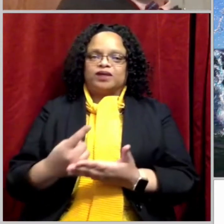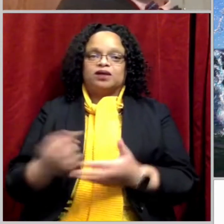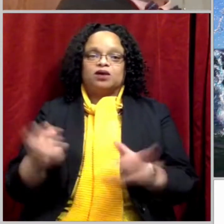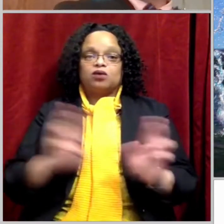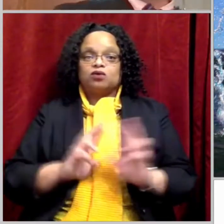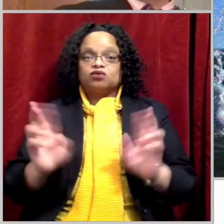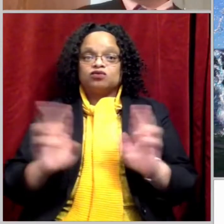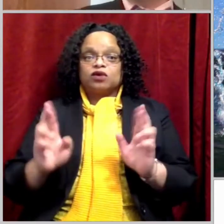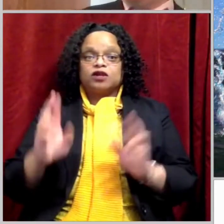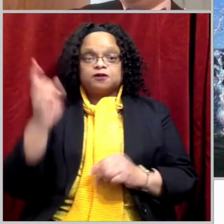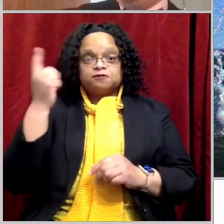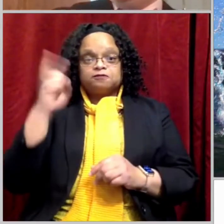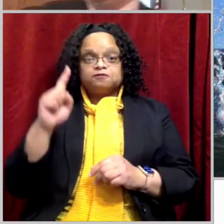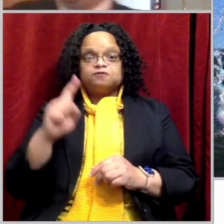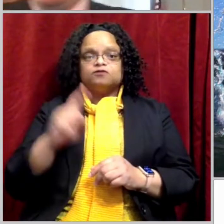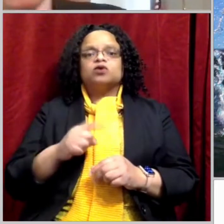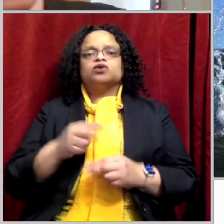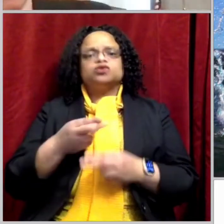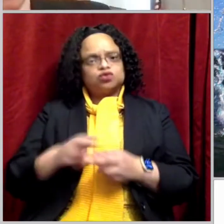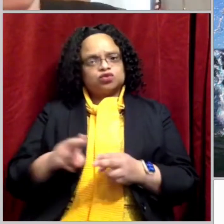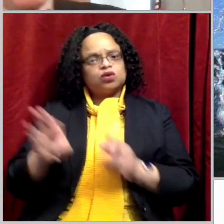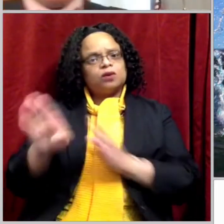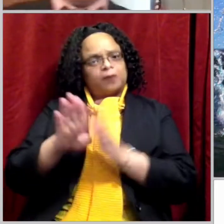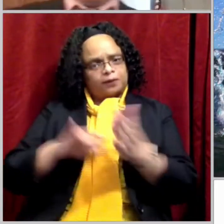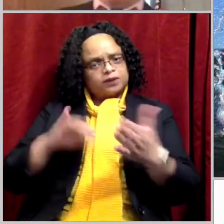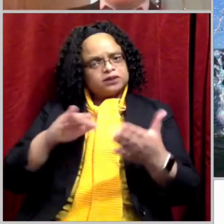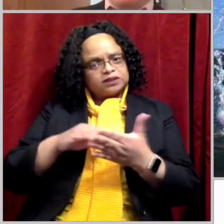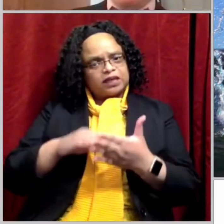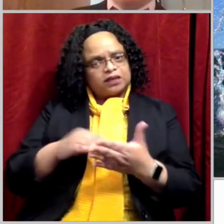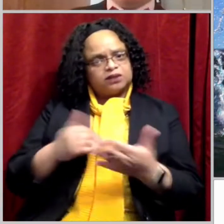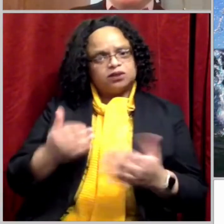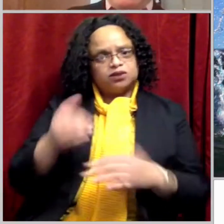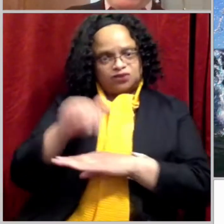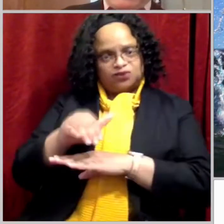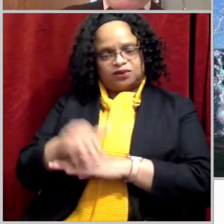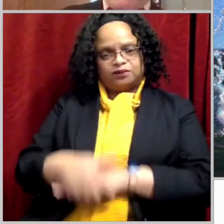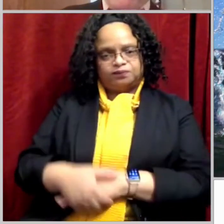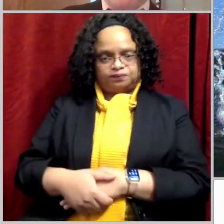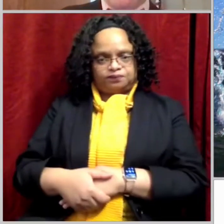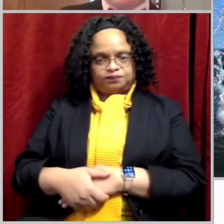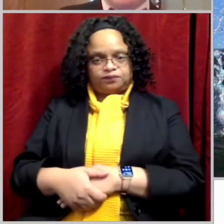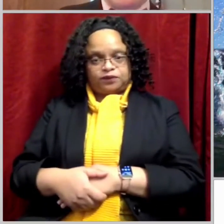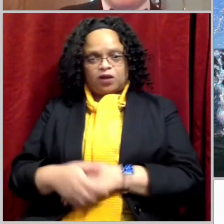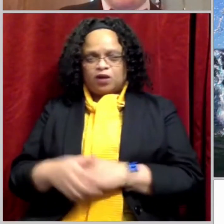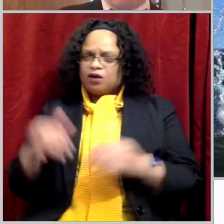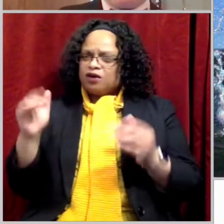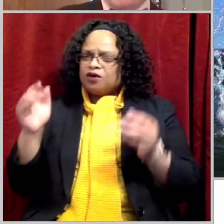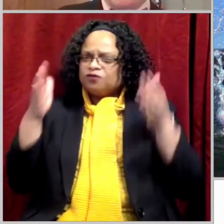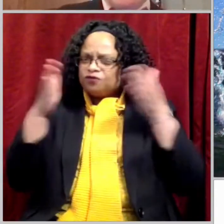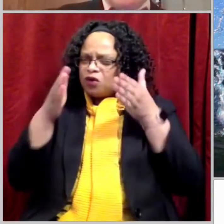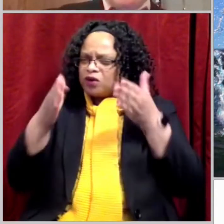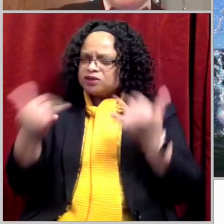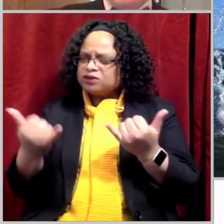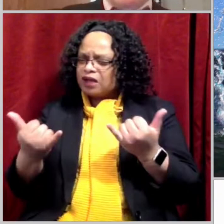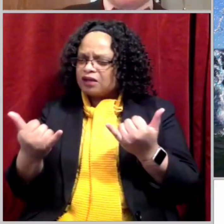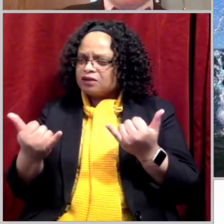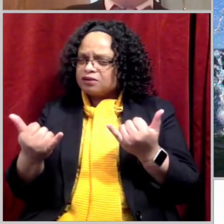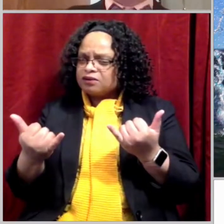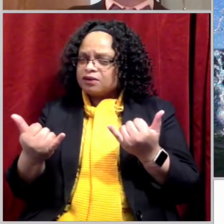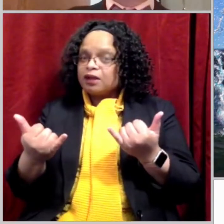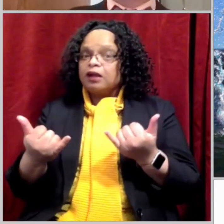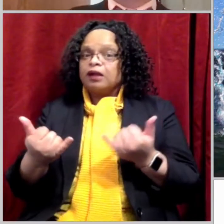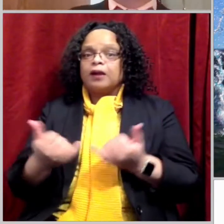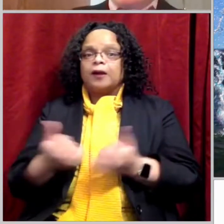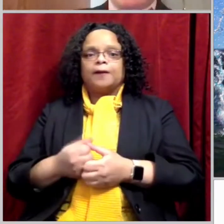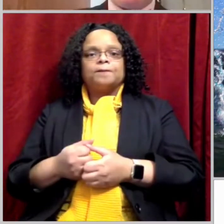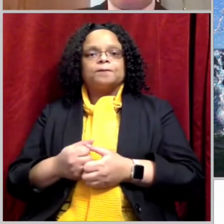short Bible study this Sunday afternoon. We're going to focus today on